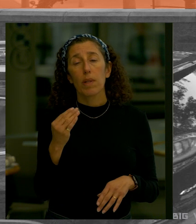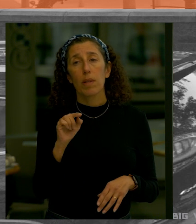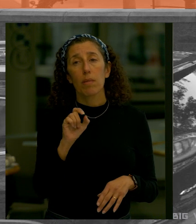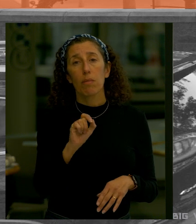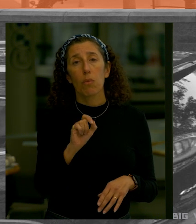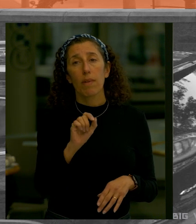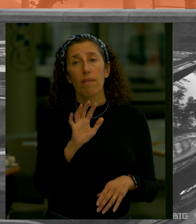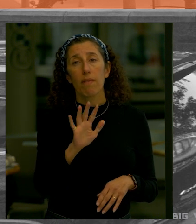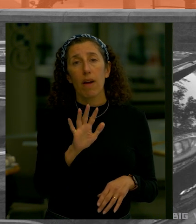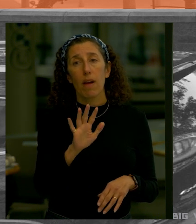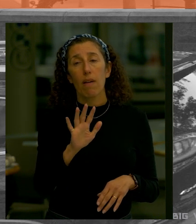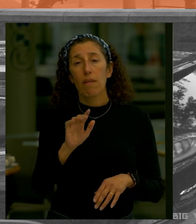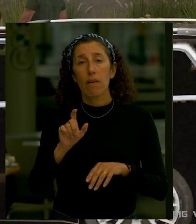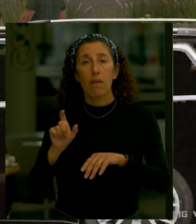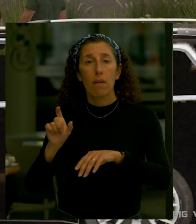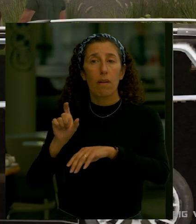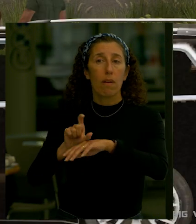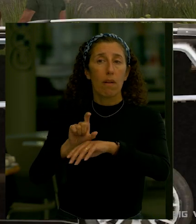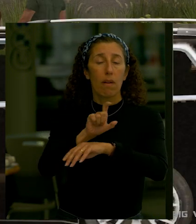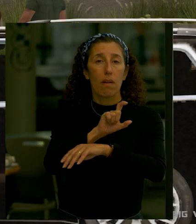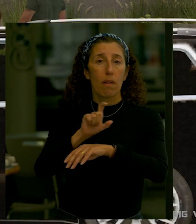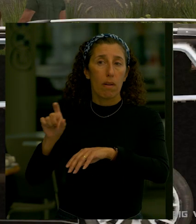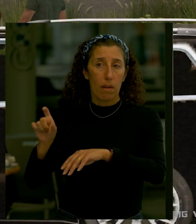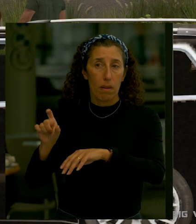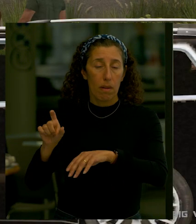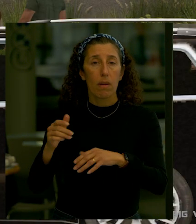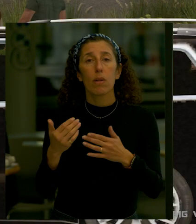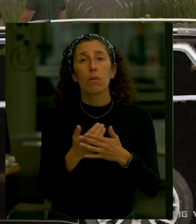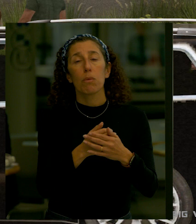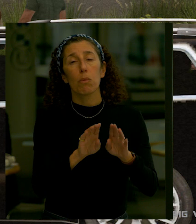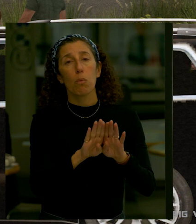there's the project elements the new wall is going to be at 16